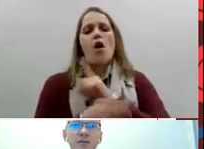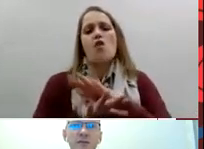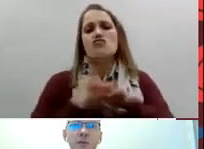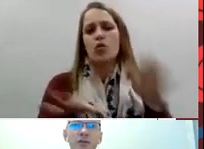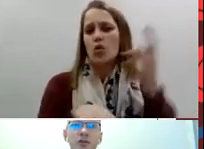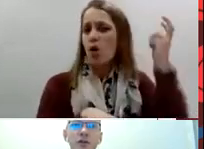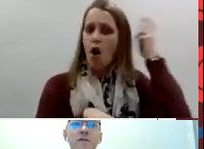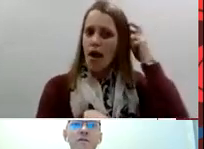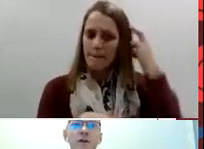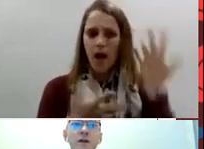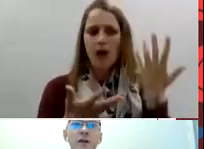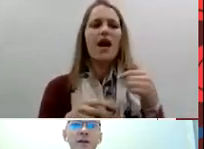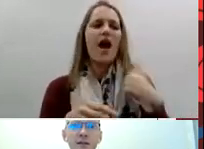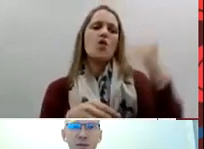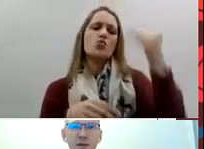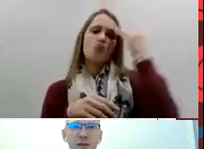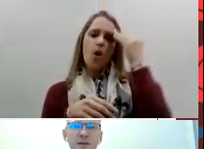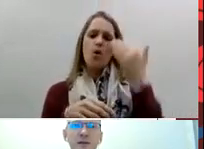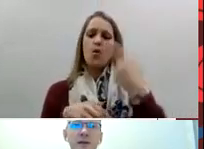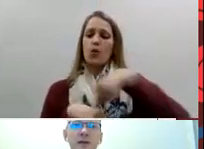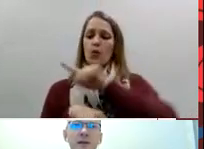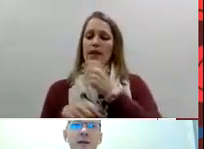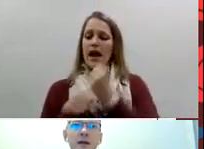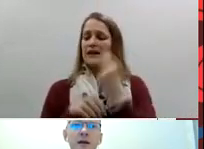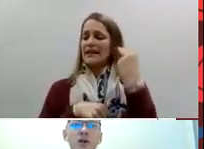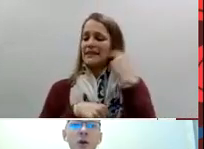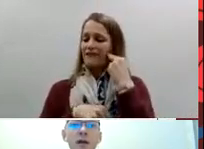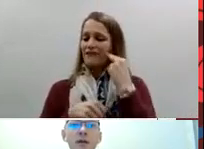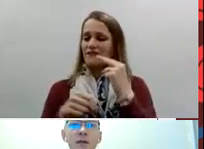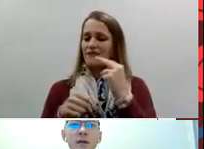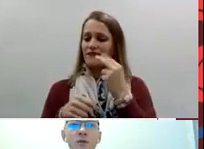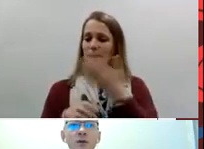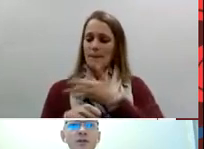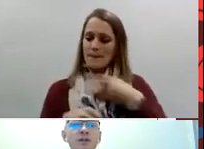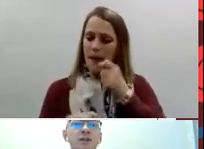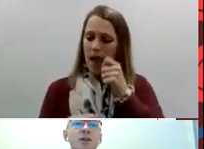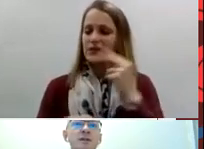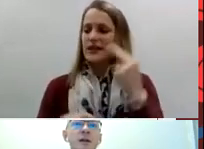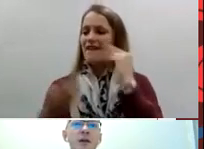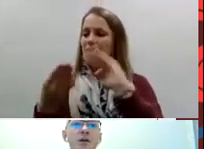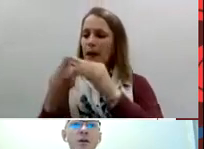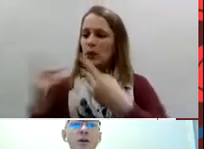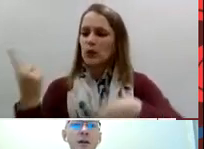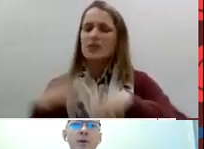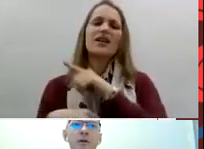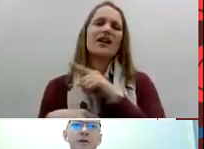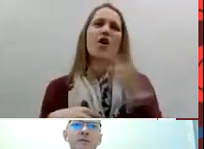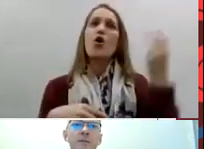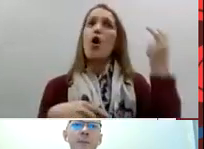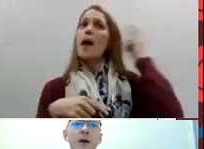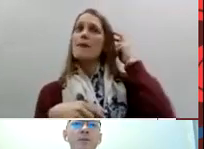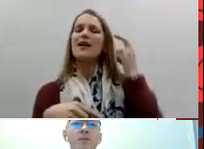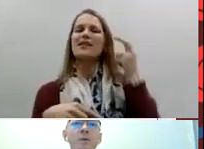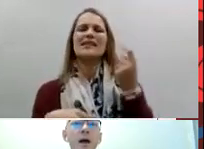you're deaf opportunities are very limited so the audiologist suggested a cochlear implant